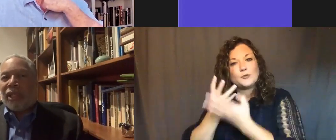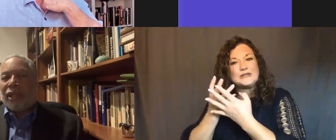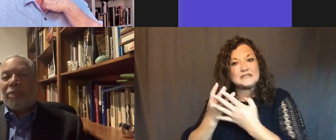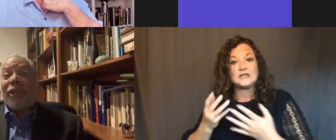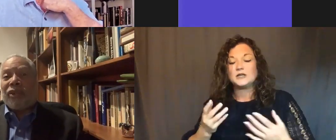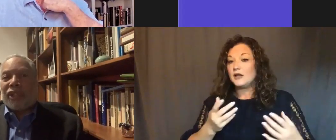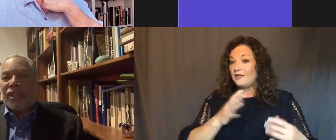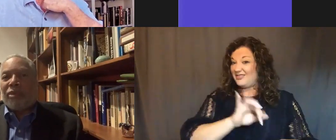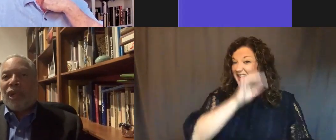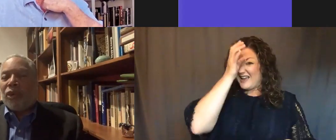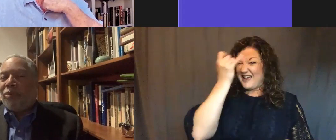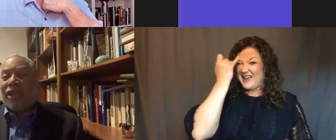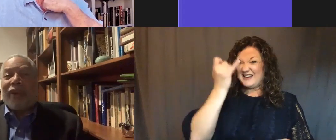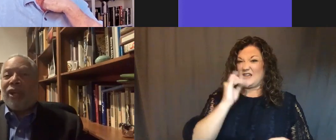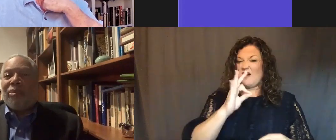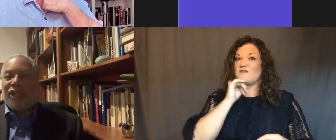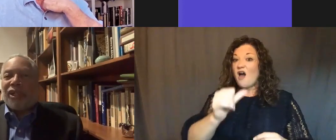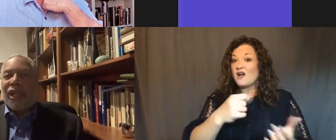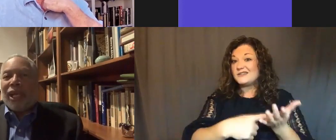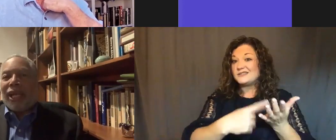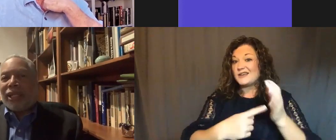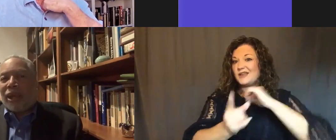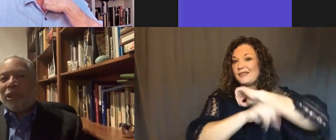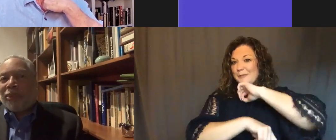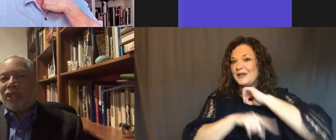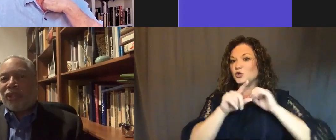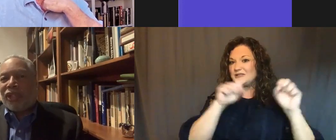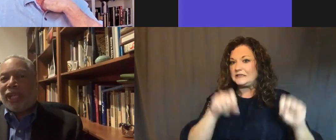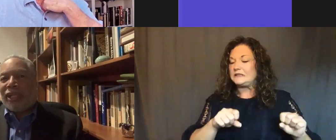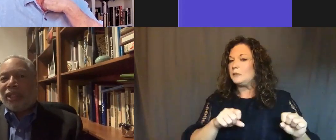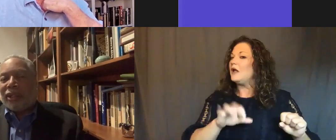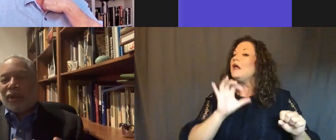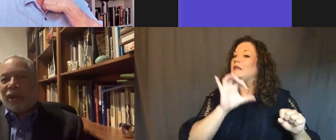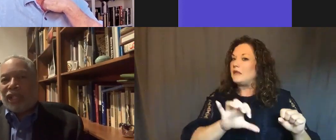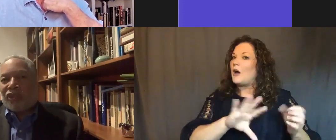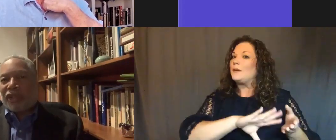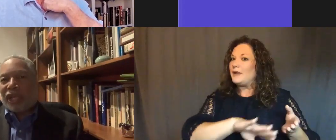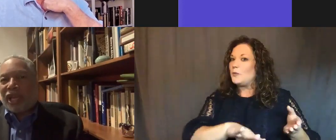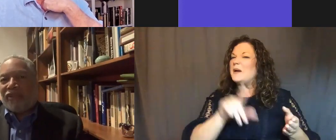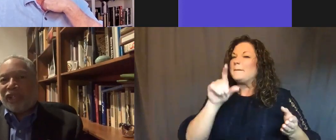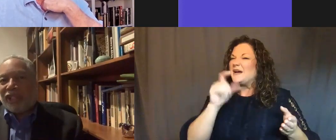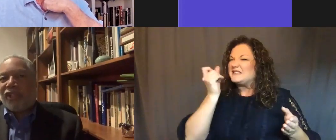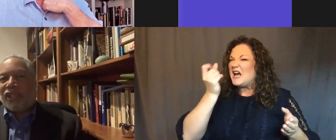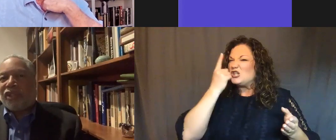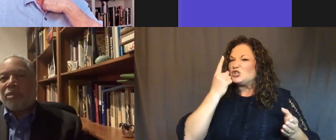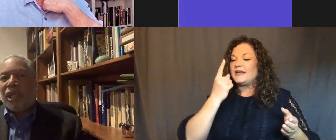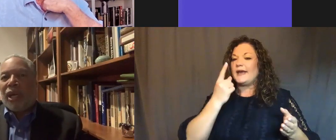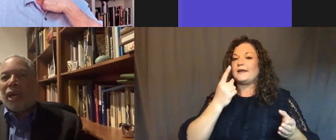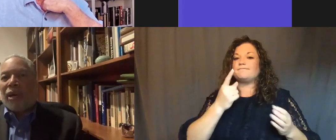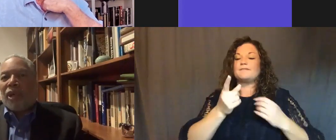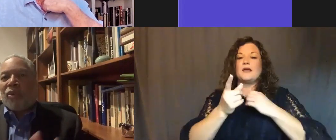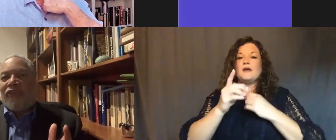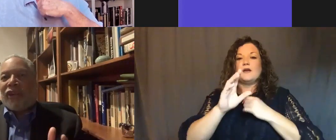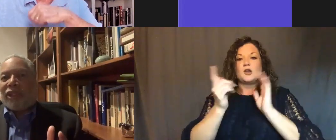the penal system would be a great omission. And to help people understand the long history of the convict lease system,